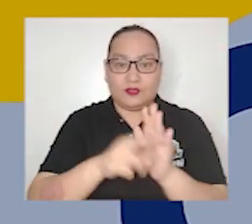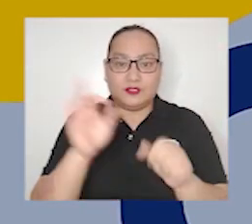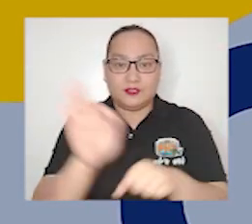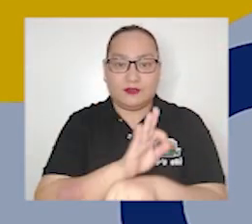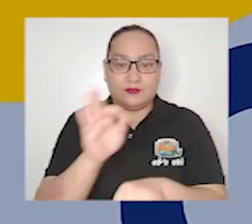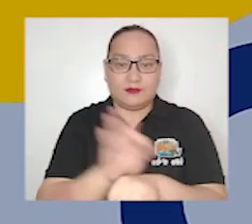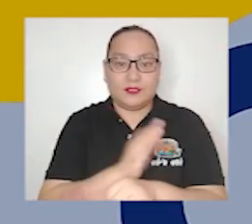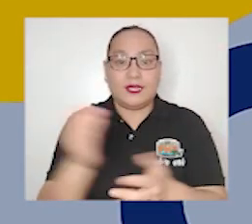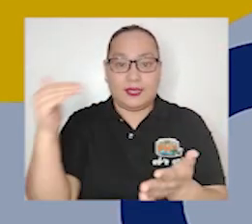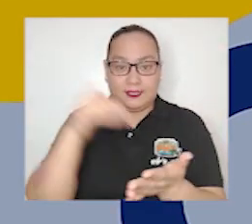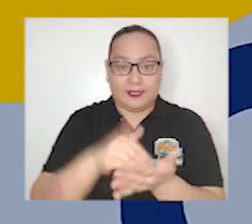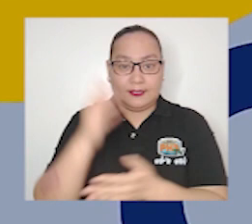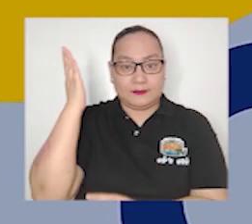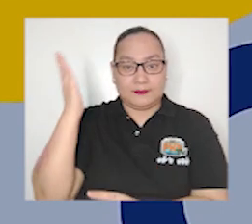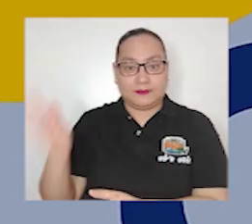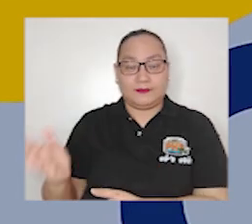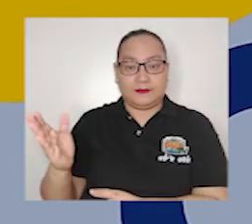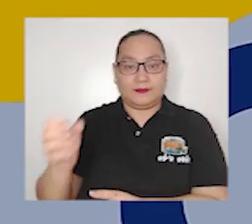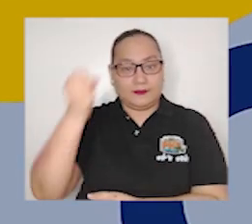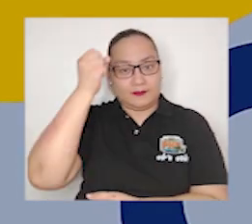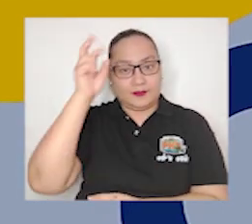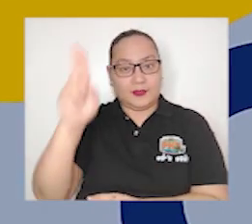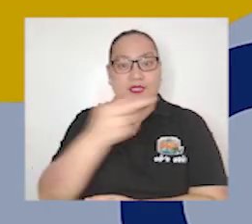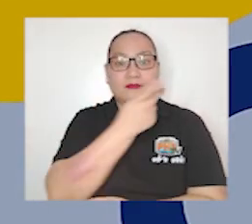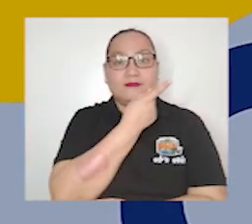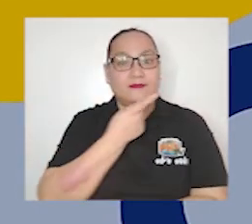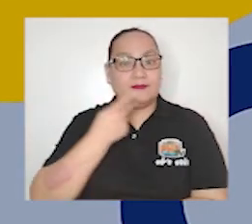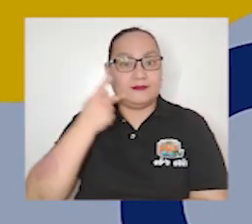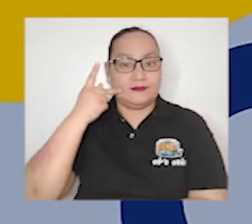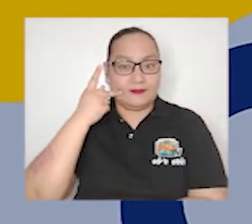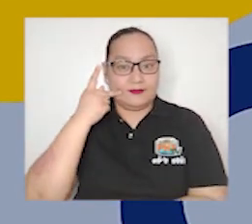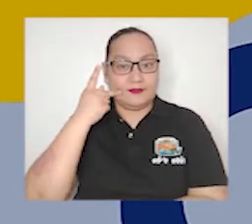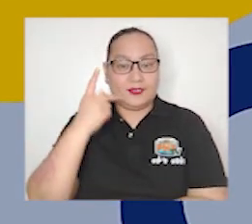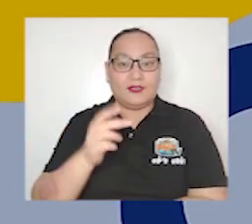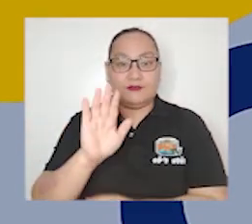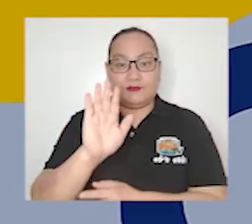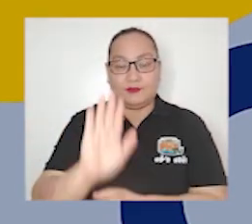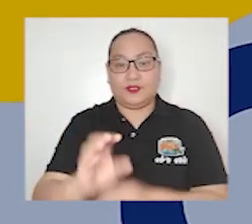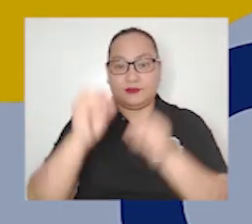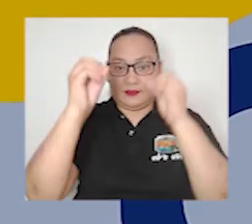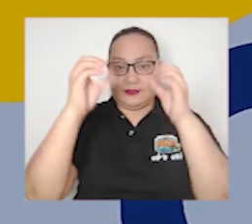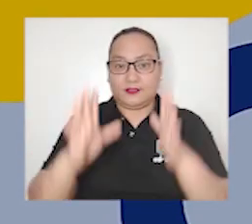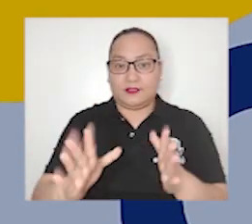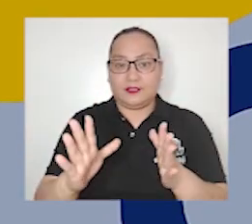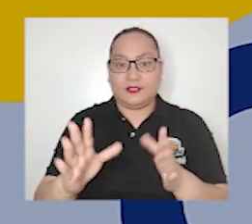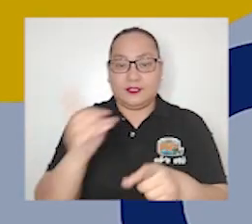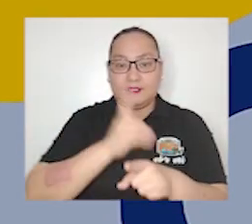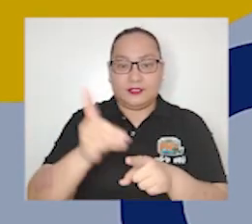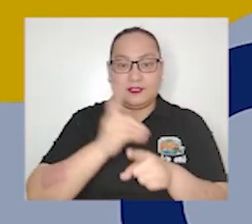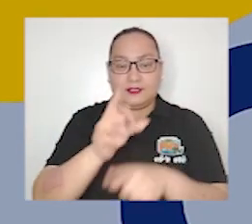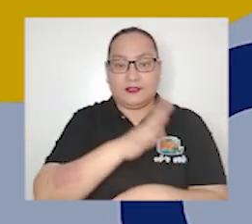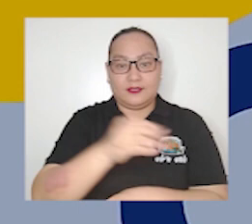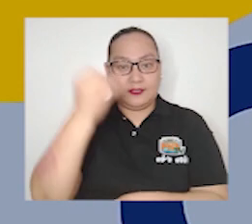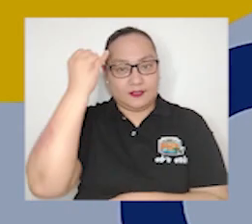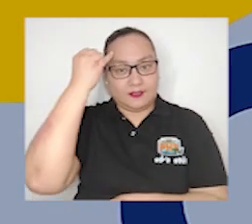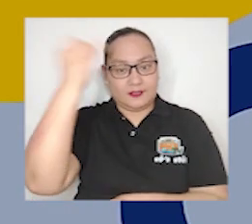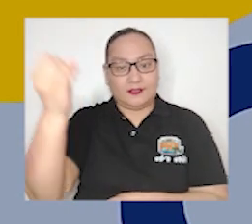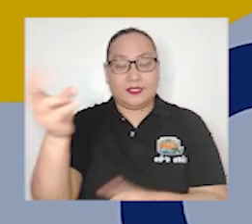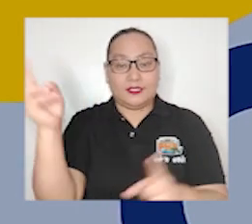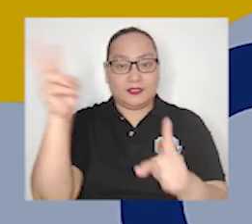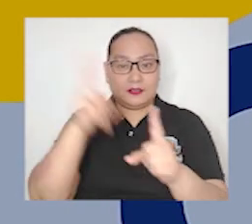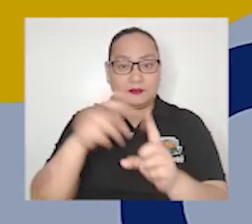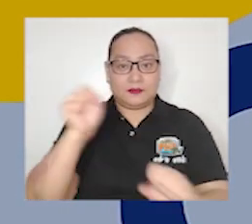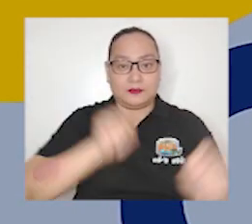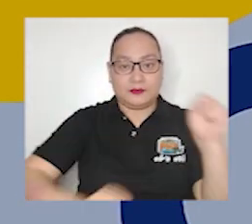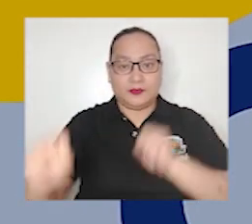once again I am Mr. Ezekiel Laban Santos your teacher in disciplines and ideas in the